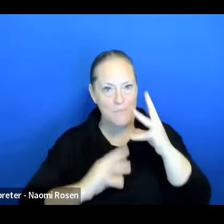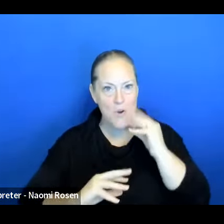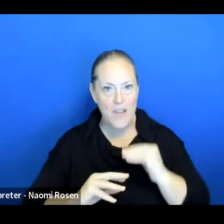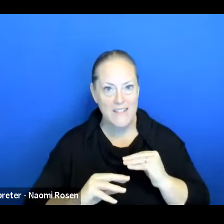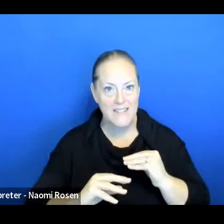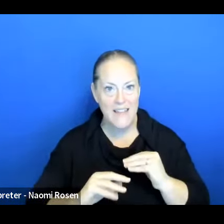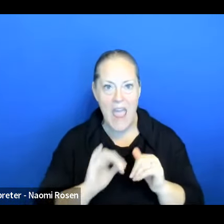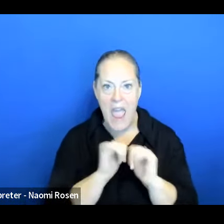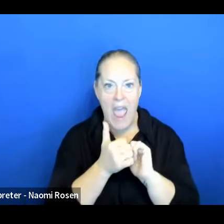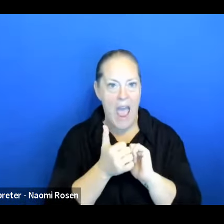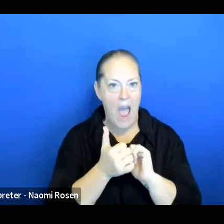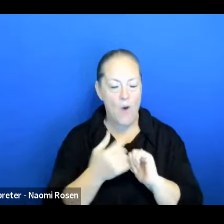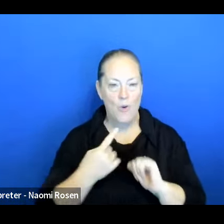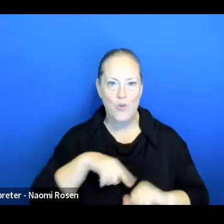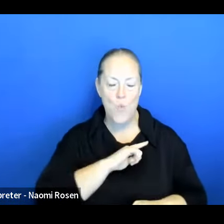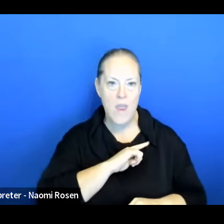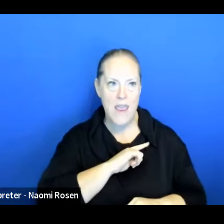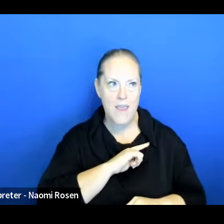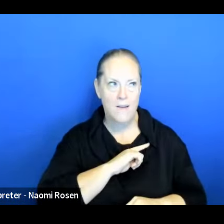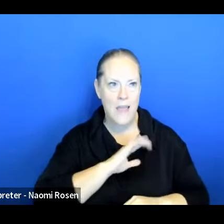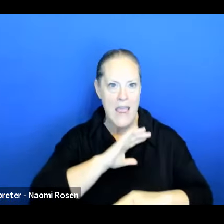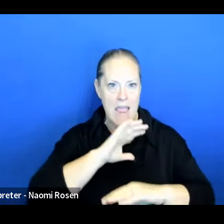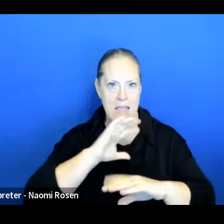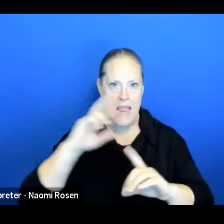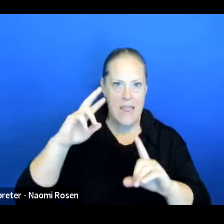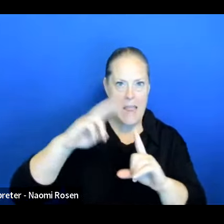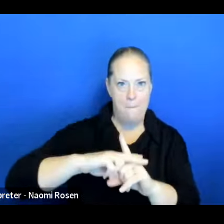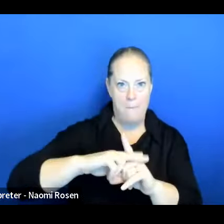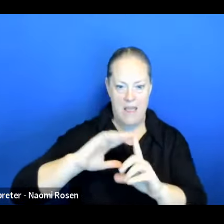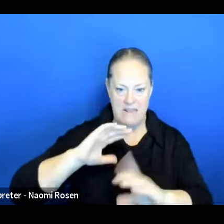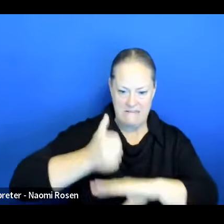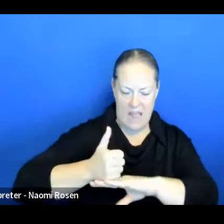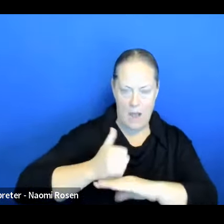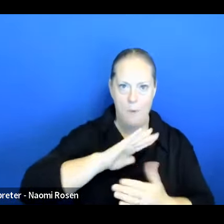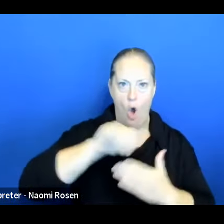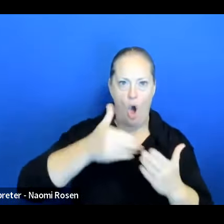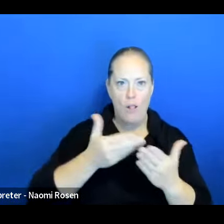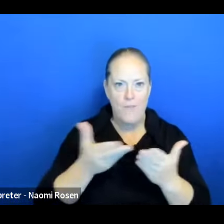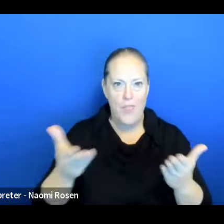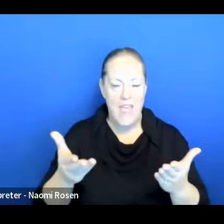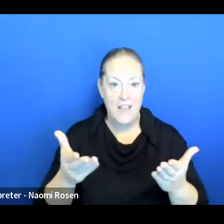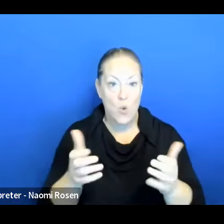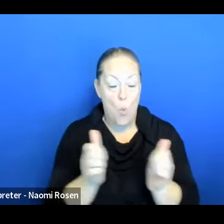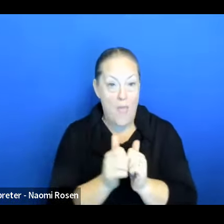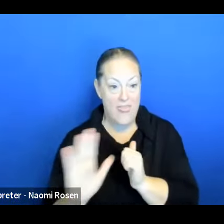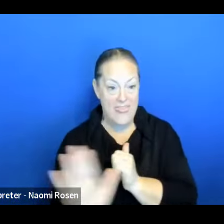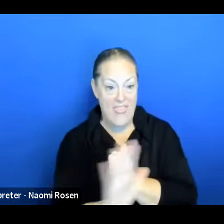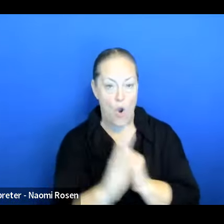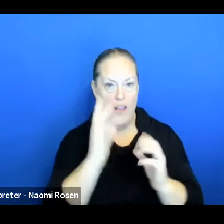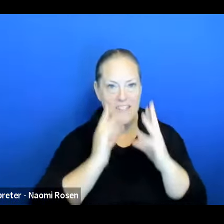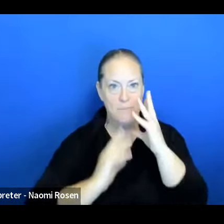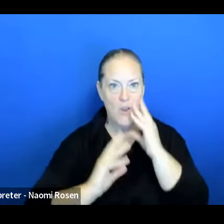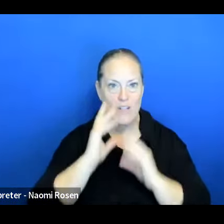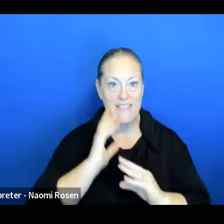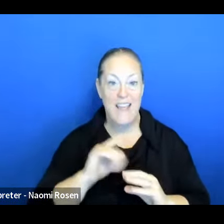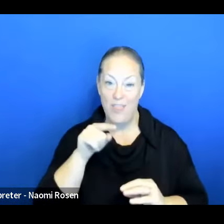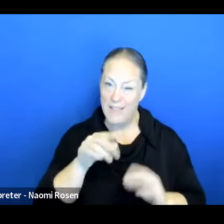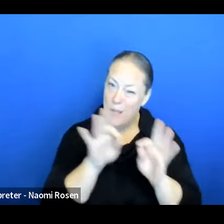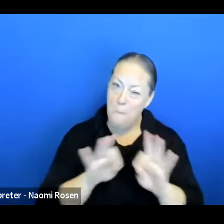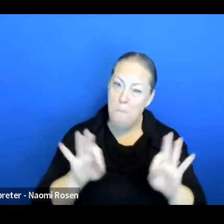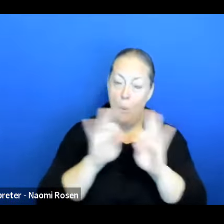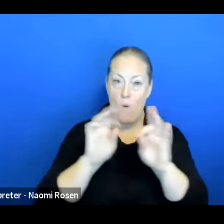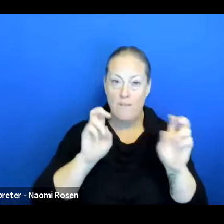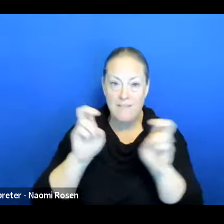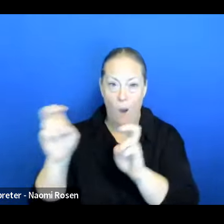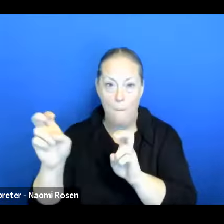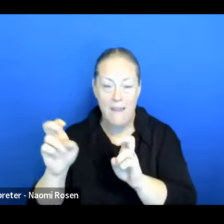want to do, and give people an experience so they can implement and get influenced by this important topic in their day to